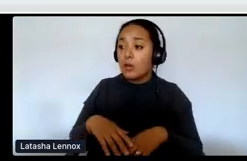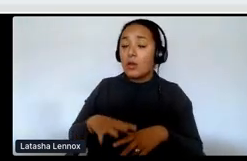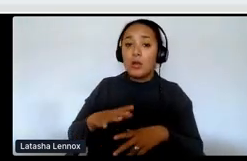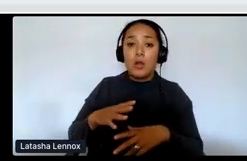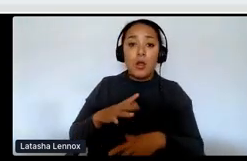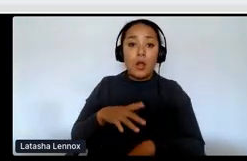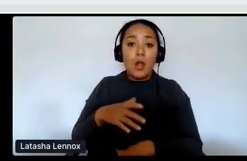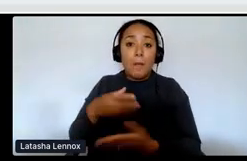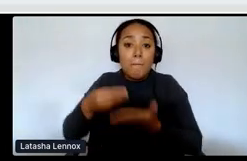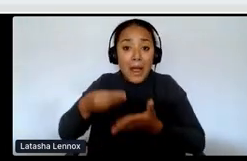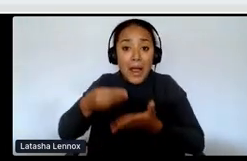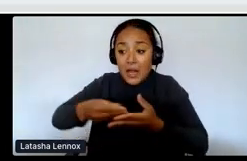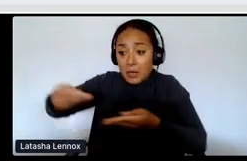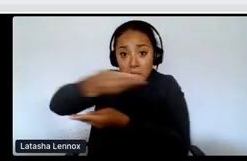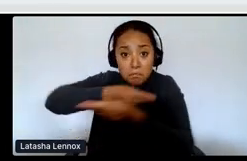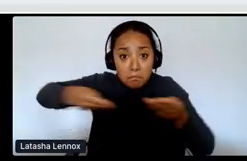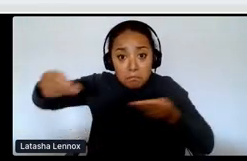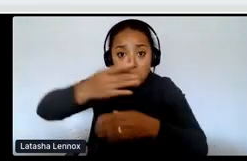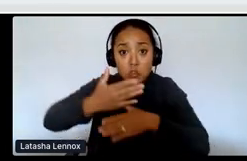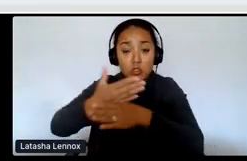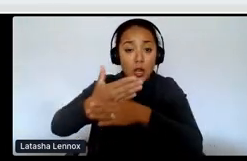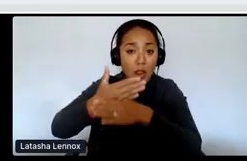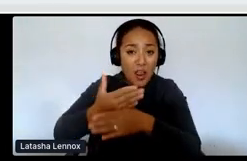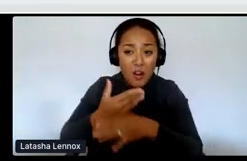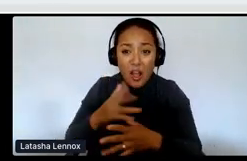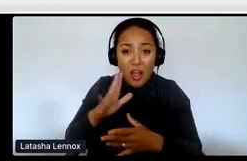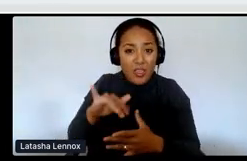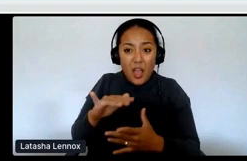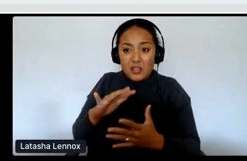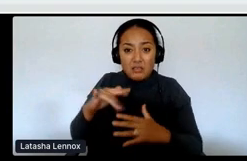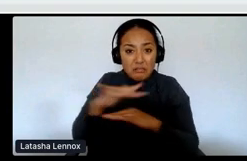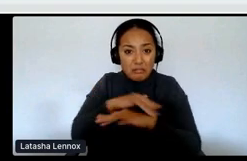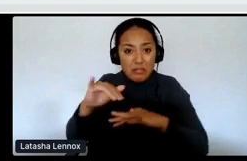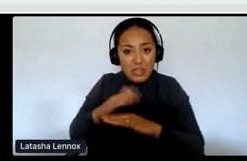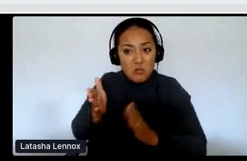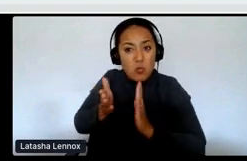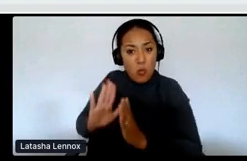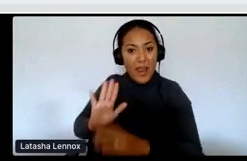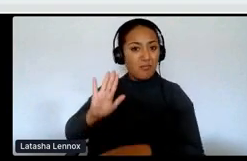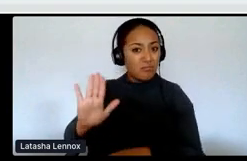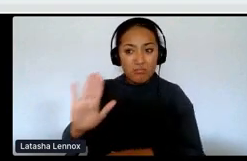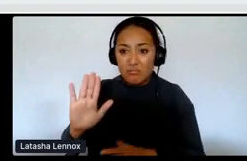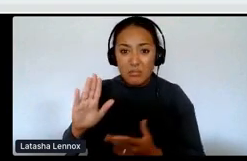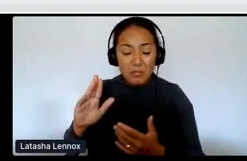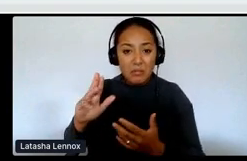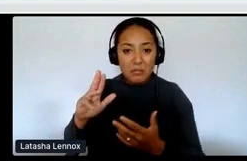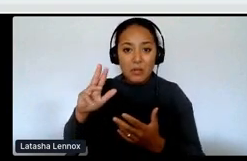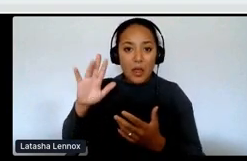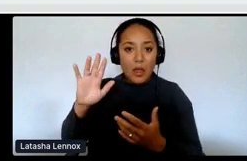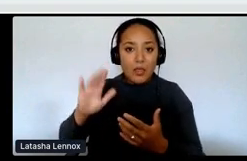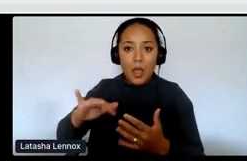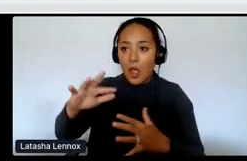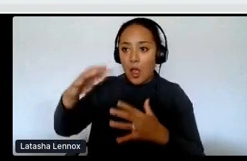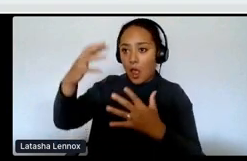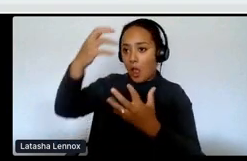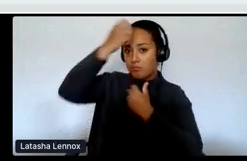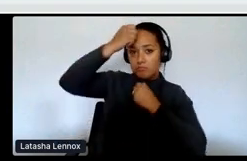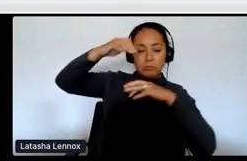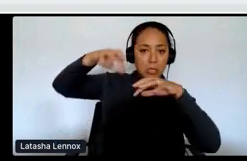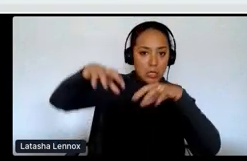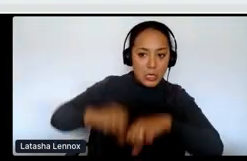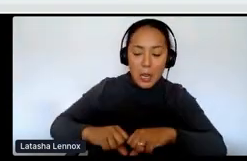all integral and a part of indigenous communities. And that has been ripped apart from colonial policy, but we are